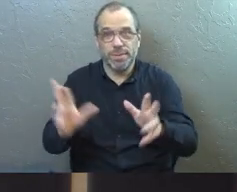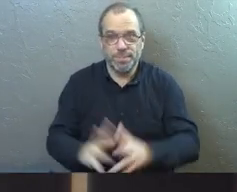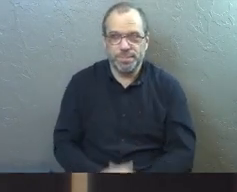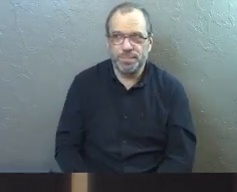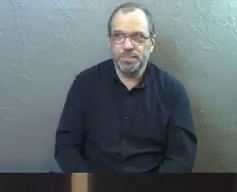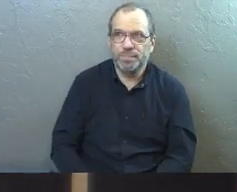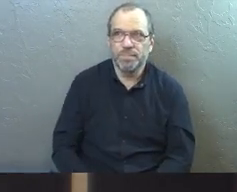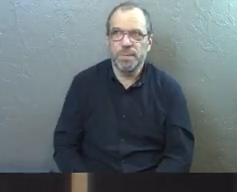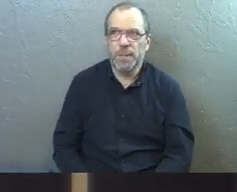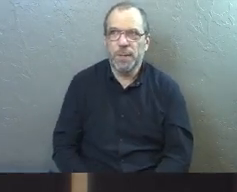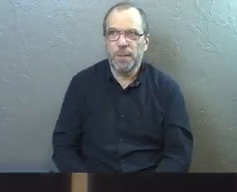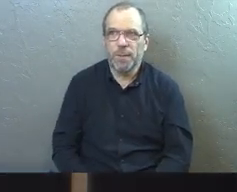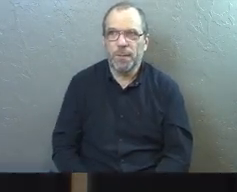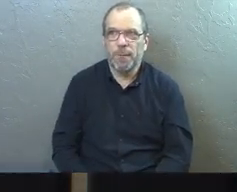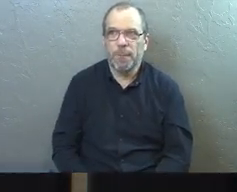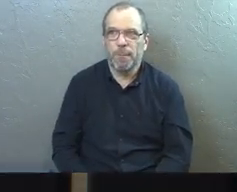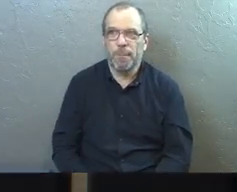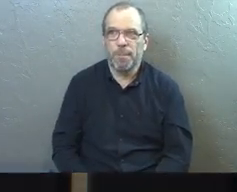go.